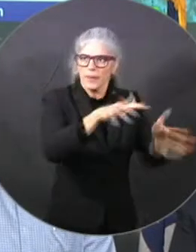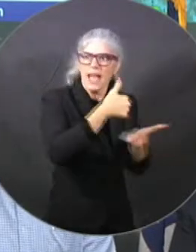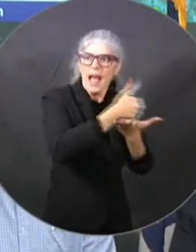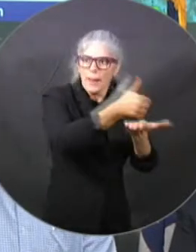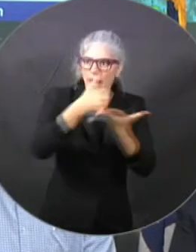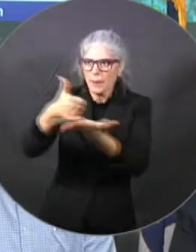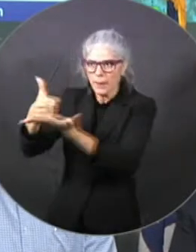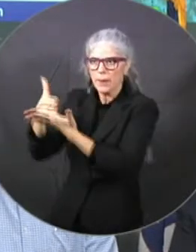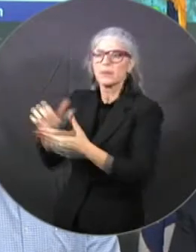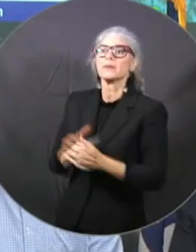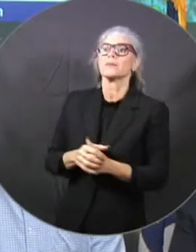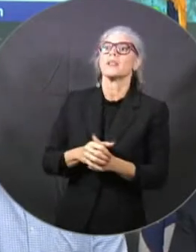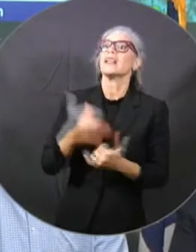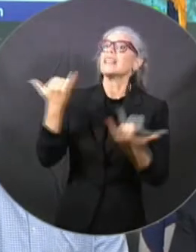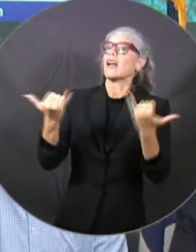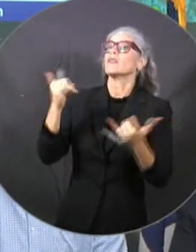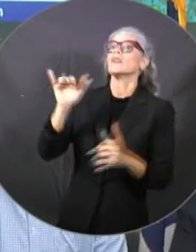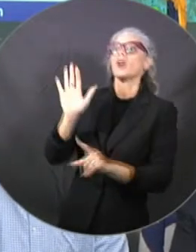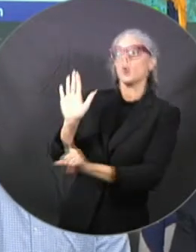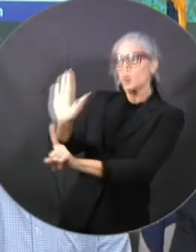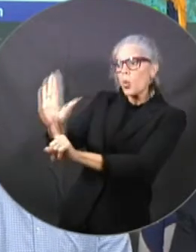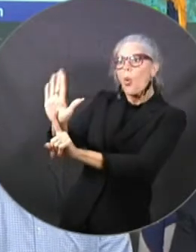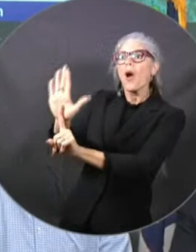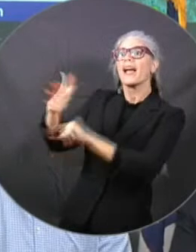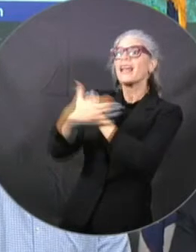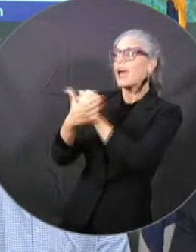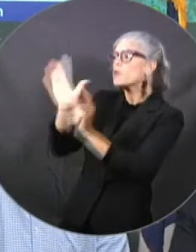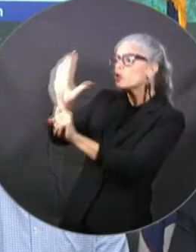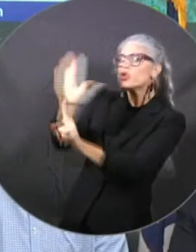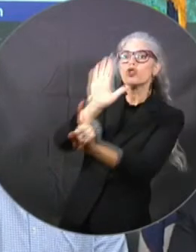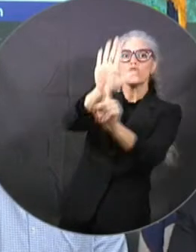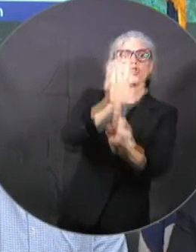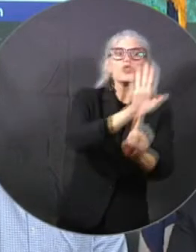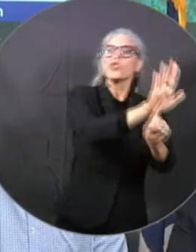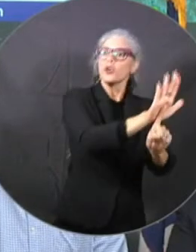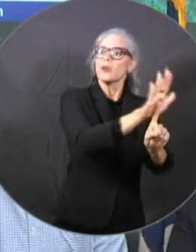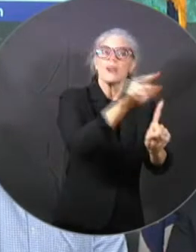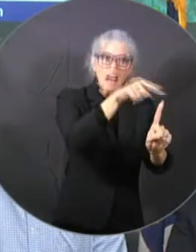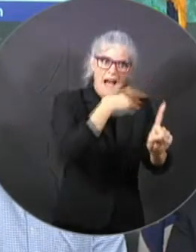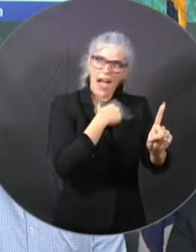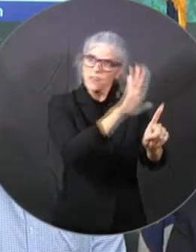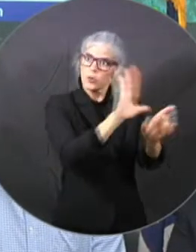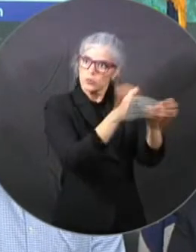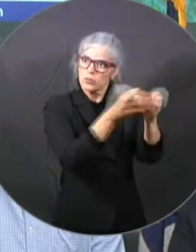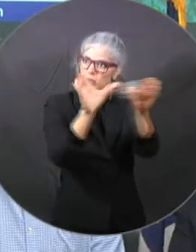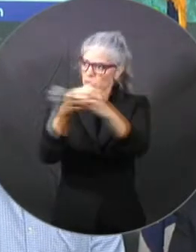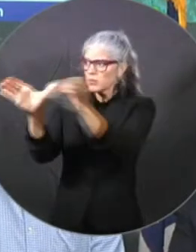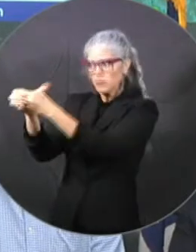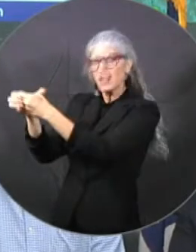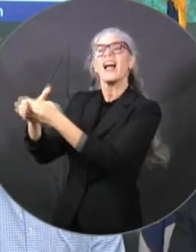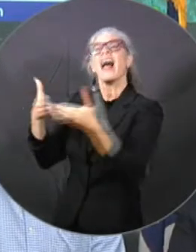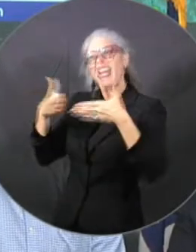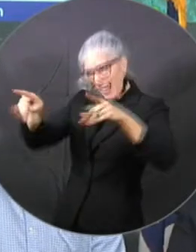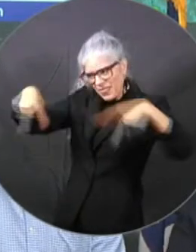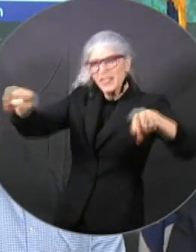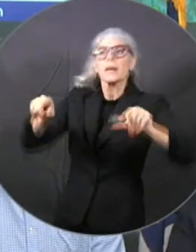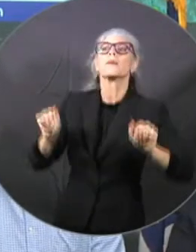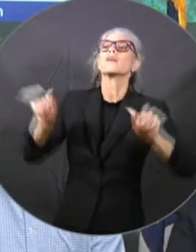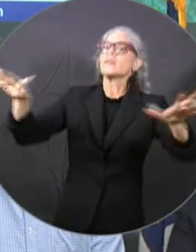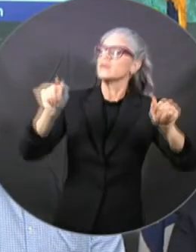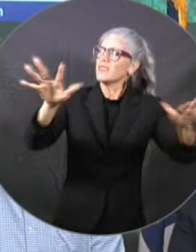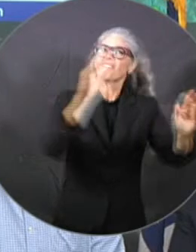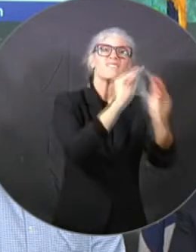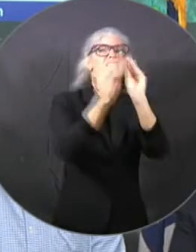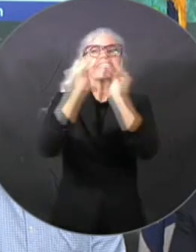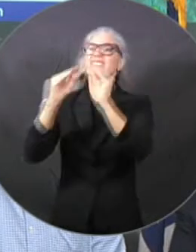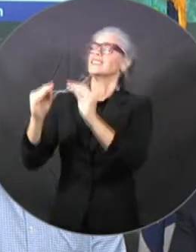restored. I can tell you the places that did that after Ian, it worked a lot better when there was a delay, then you know, just people people